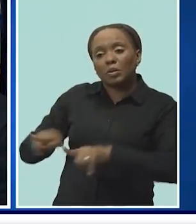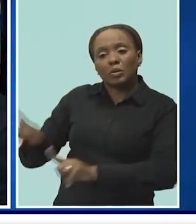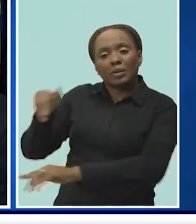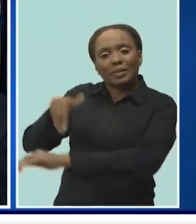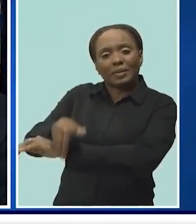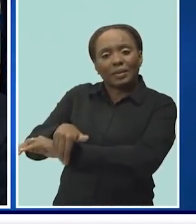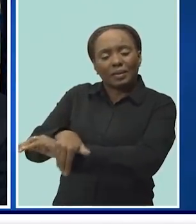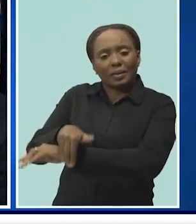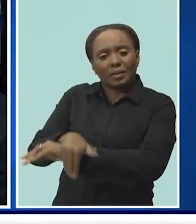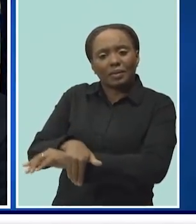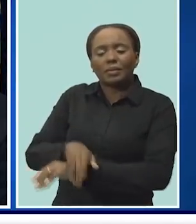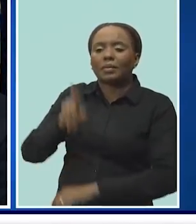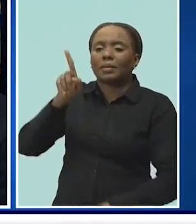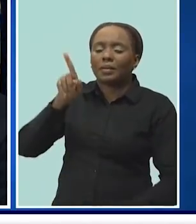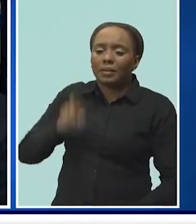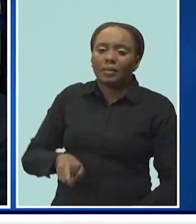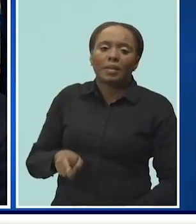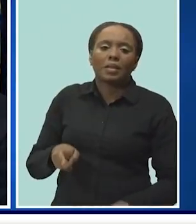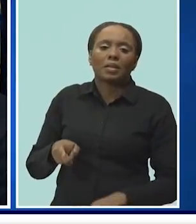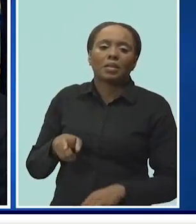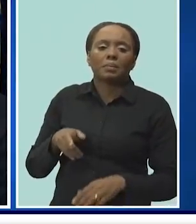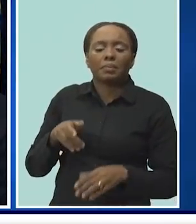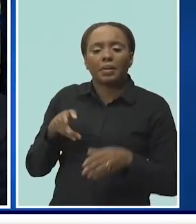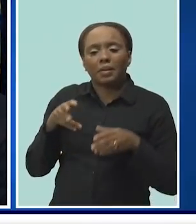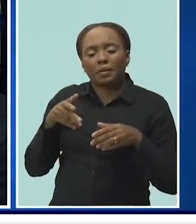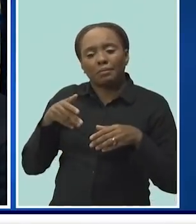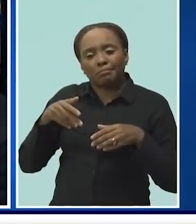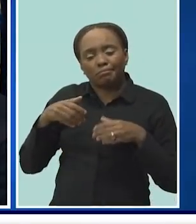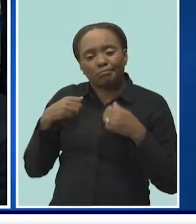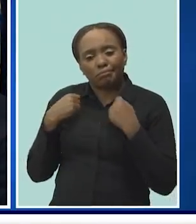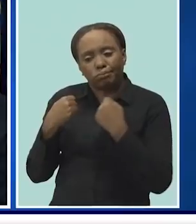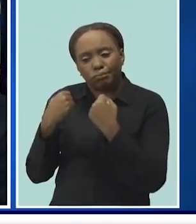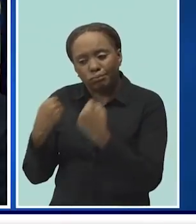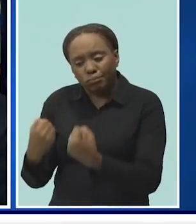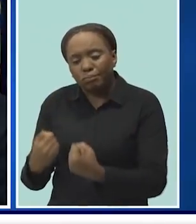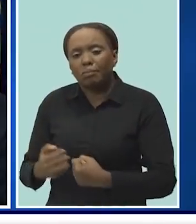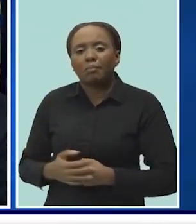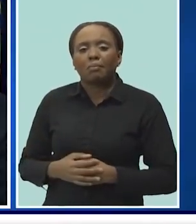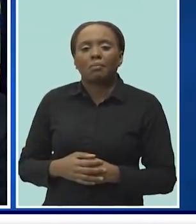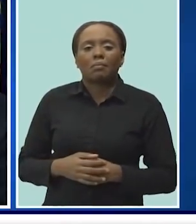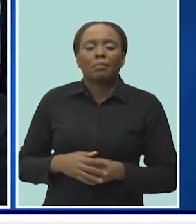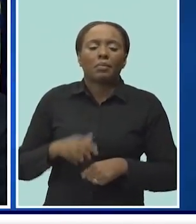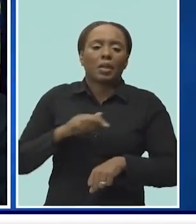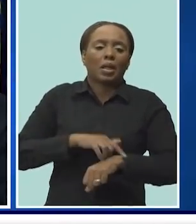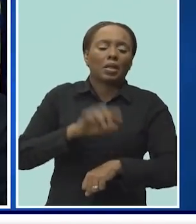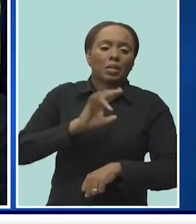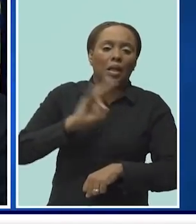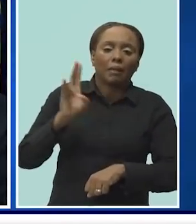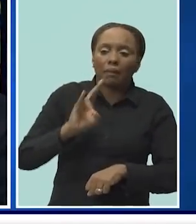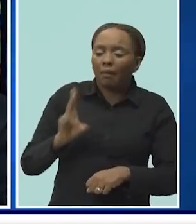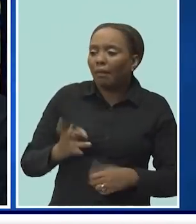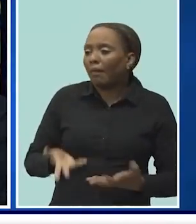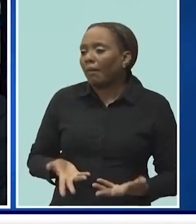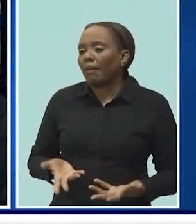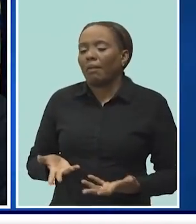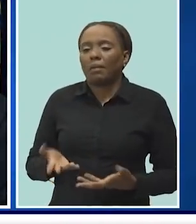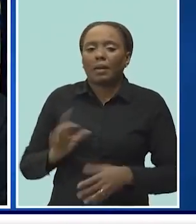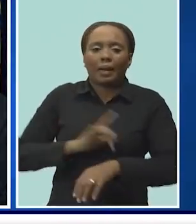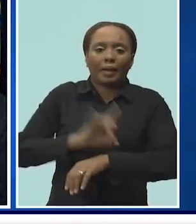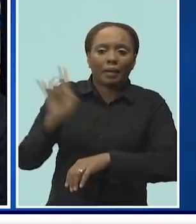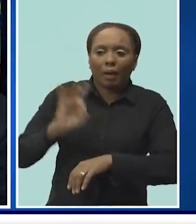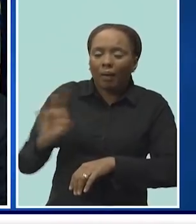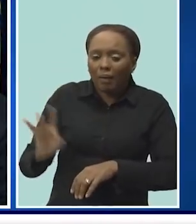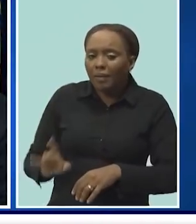road. And it is obvious that after 7 o'clock, the members of the police force are going to be especially vigilant.